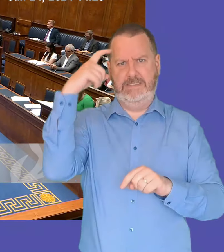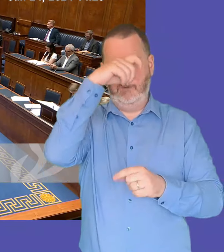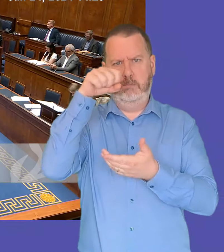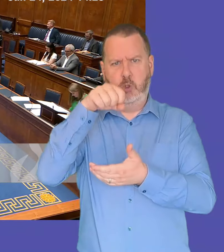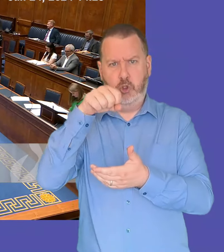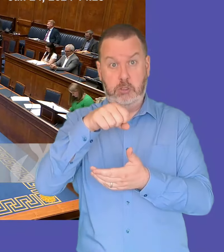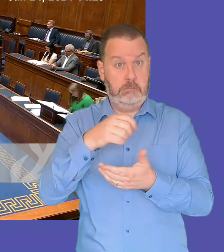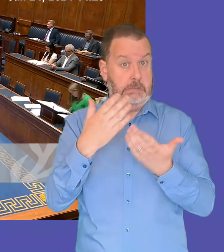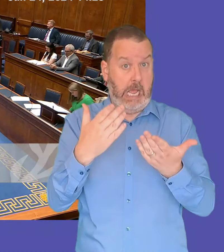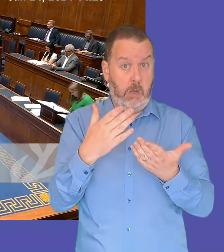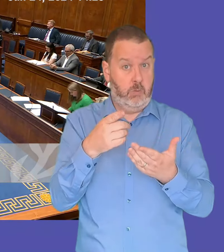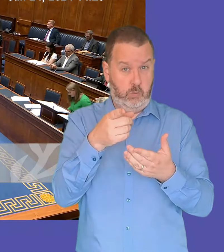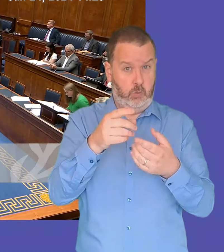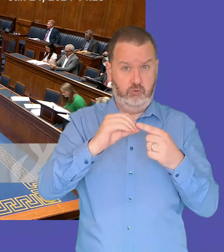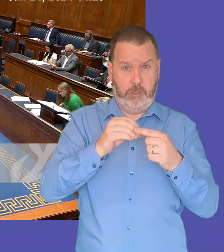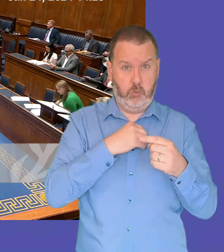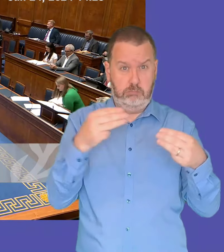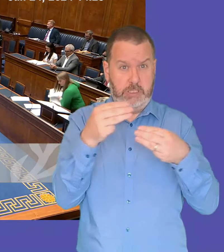junior minister